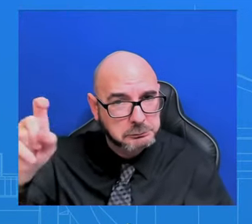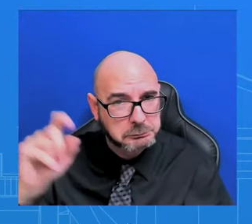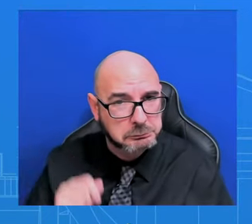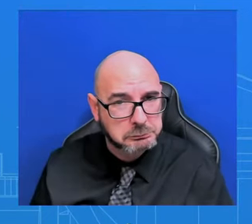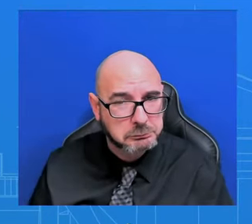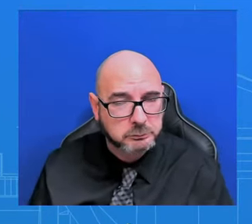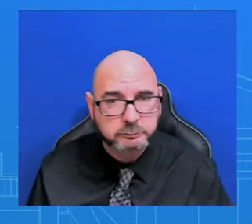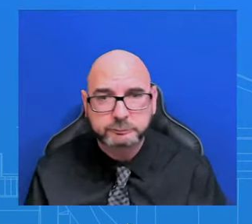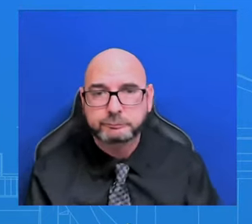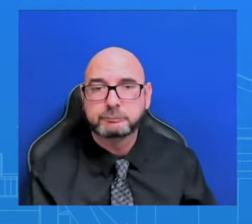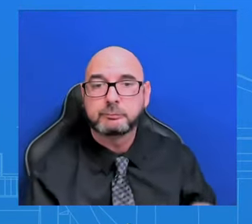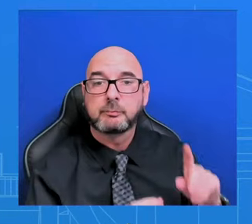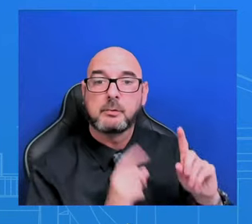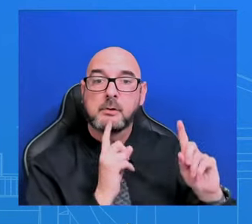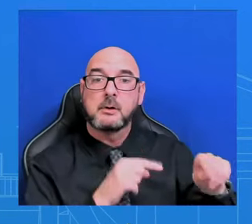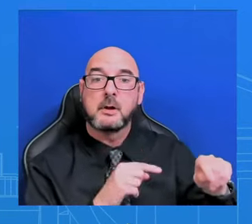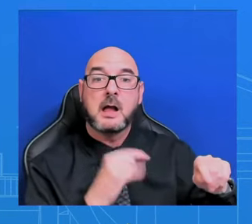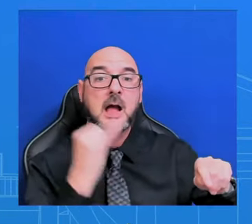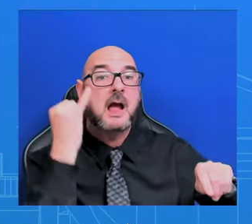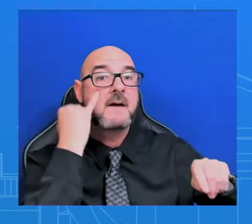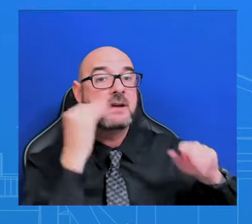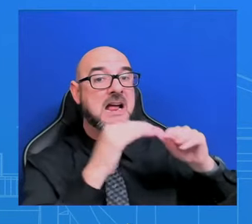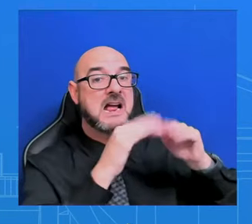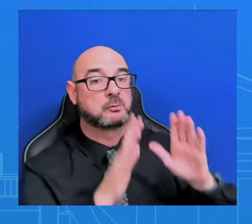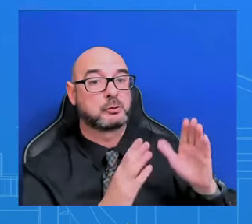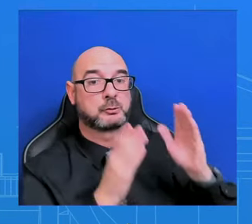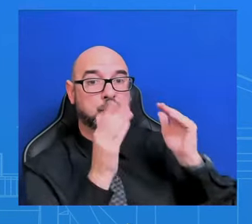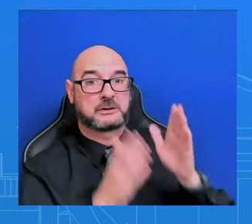border and dealing with the border in a way